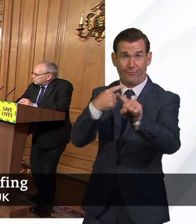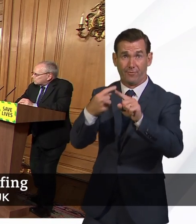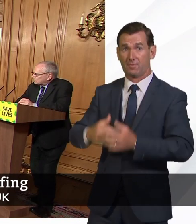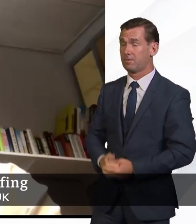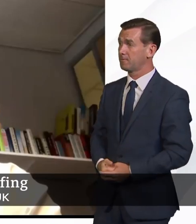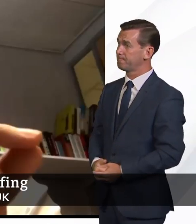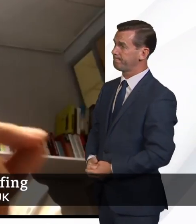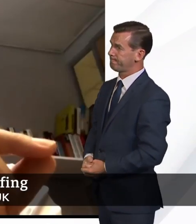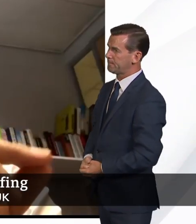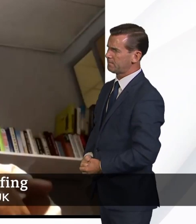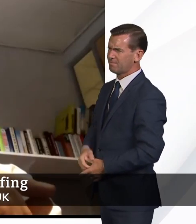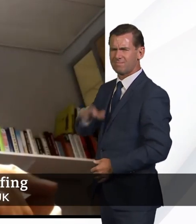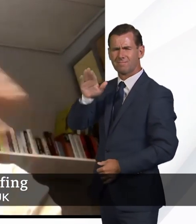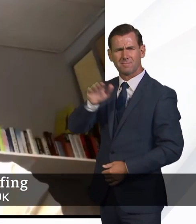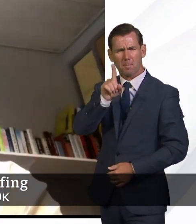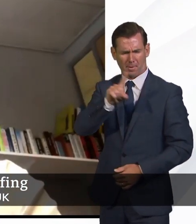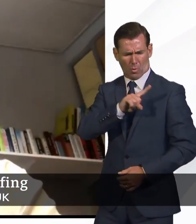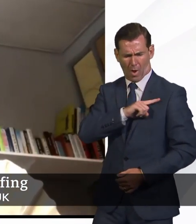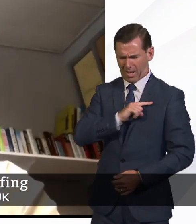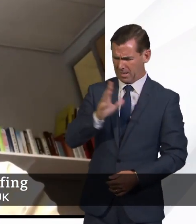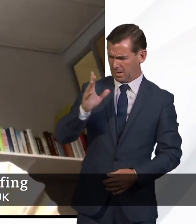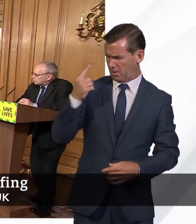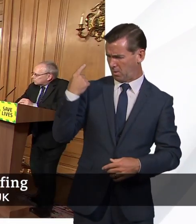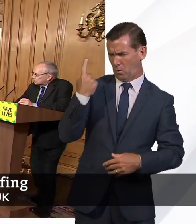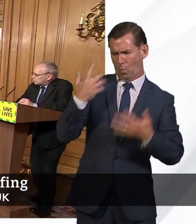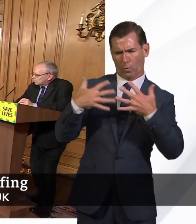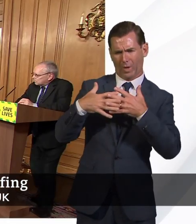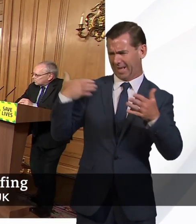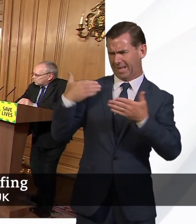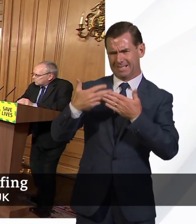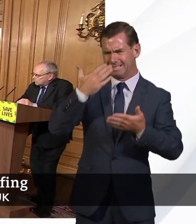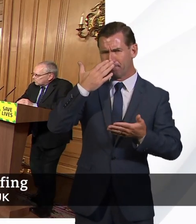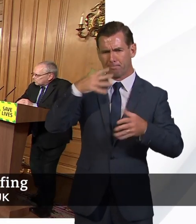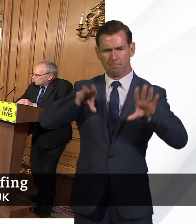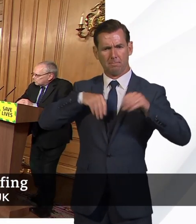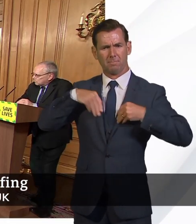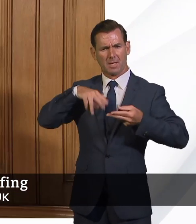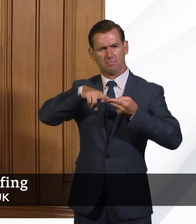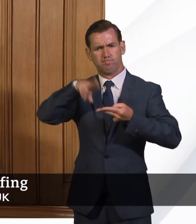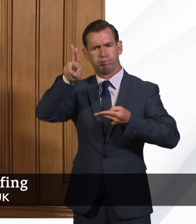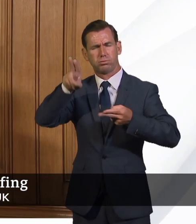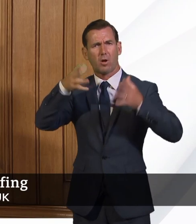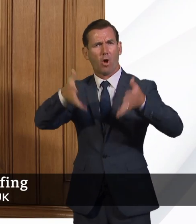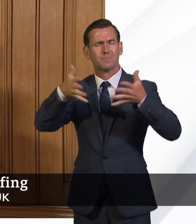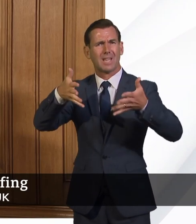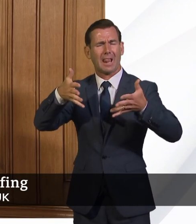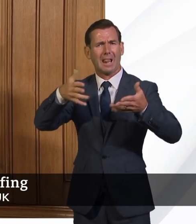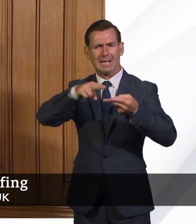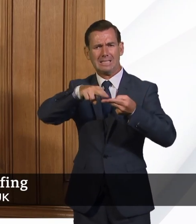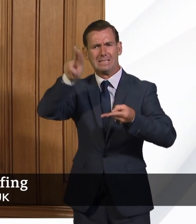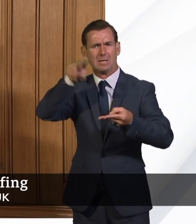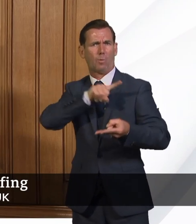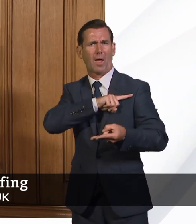you've seen an increase in outbreaks in hospitals in the last week? So I think as we are moving now from a